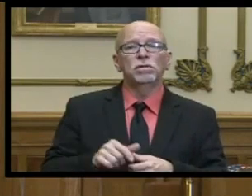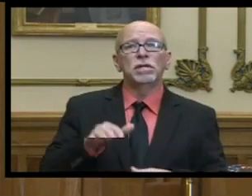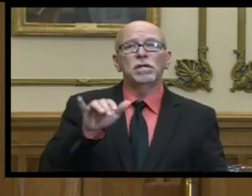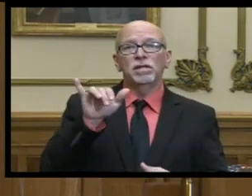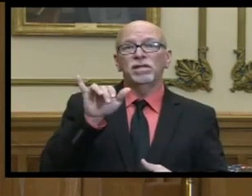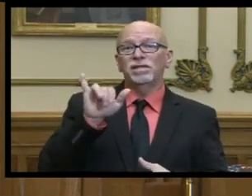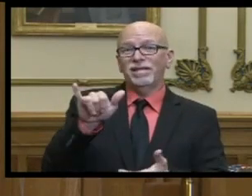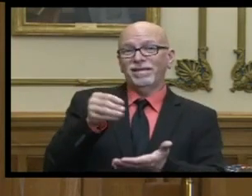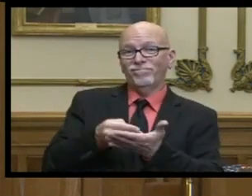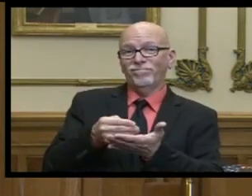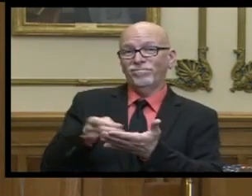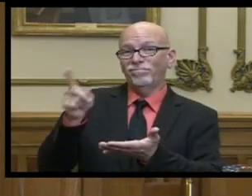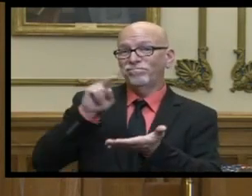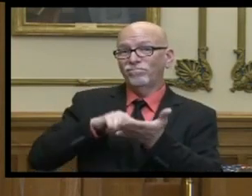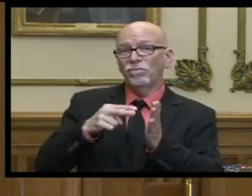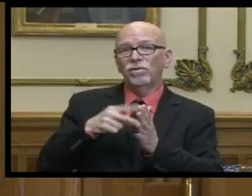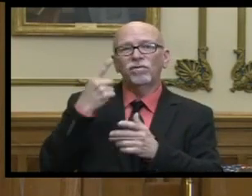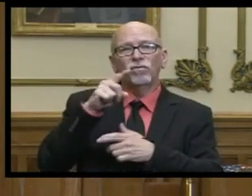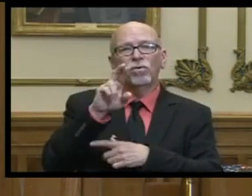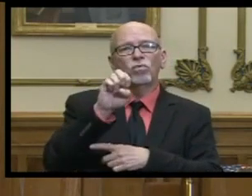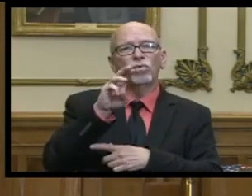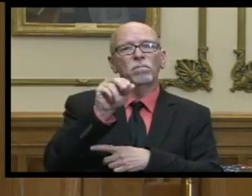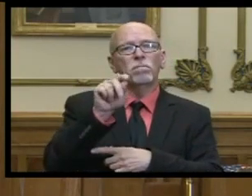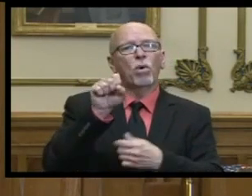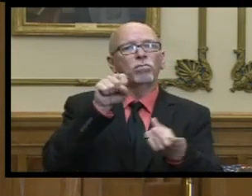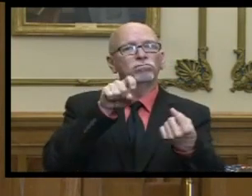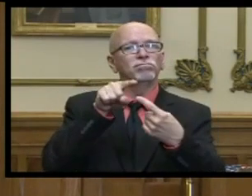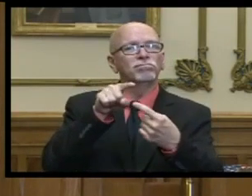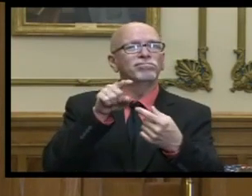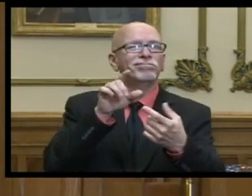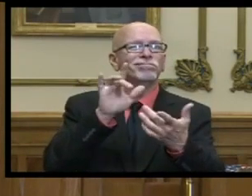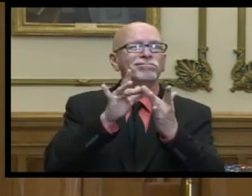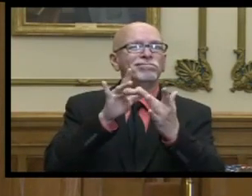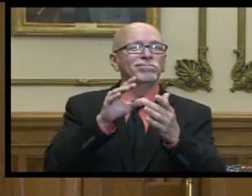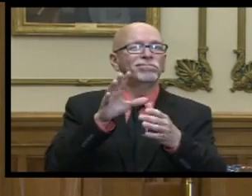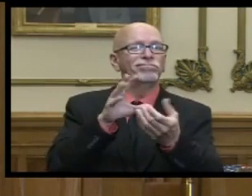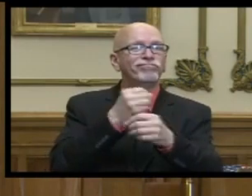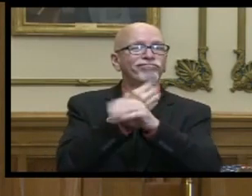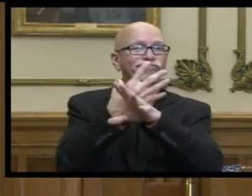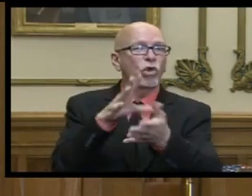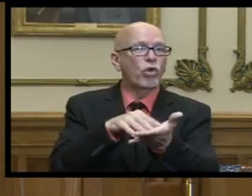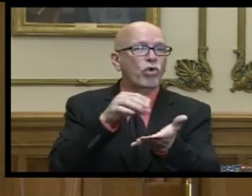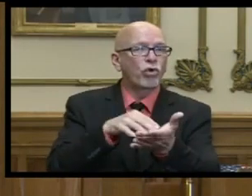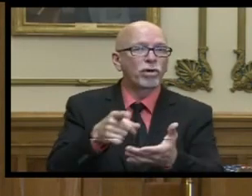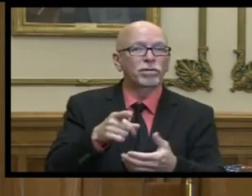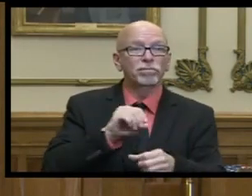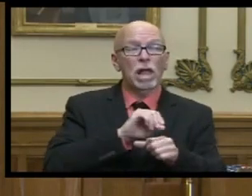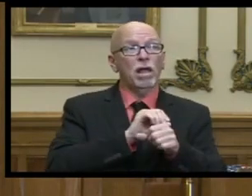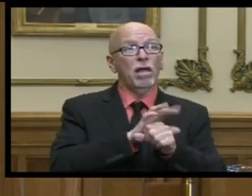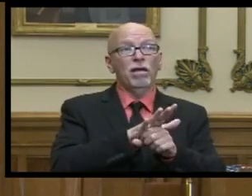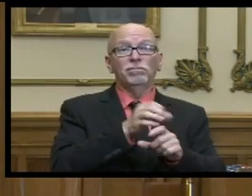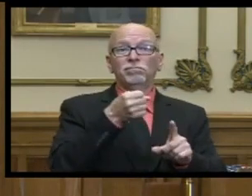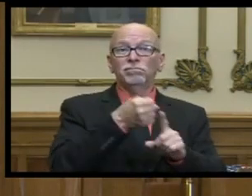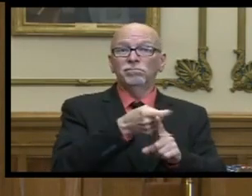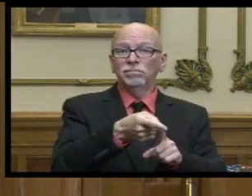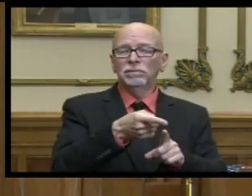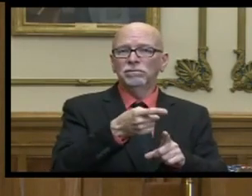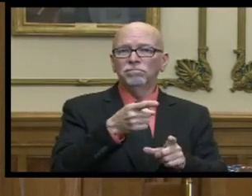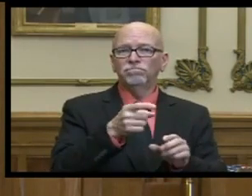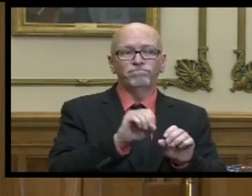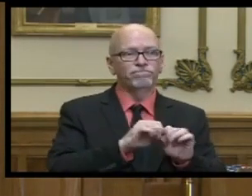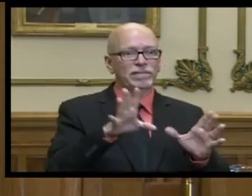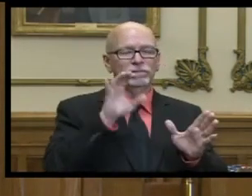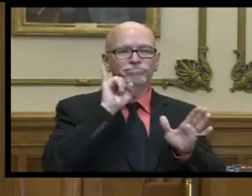that is focused on remote learning obviously the pandemic placed uh or identified certain needs